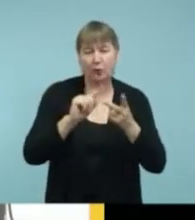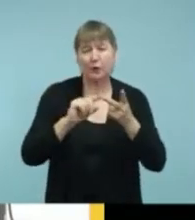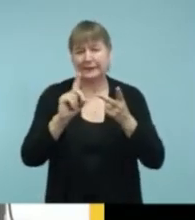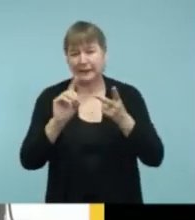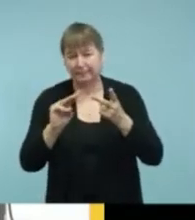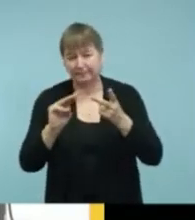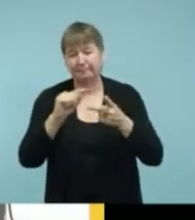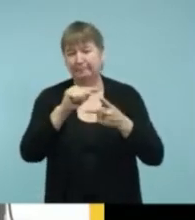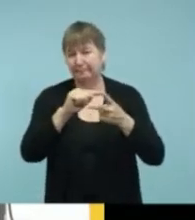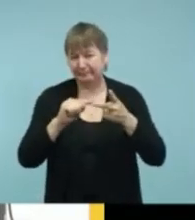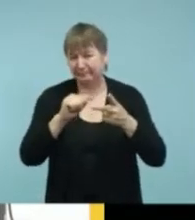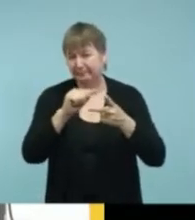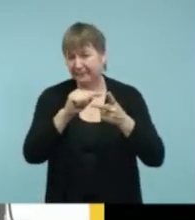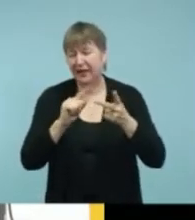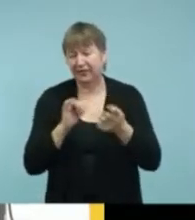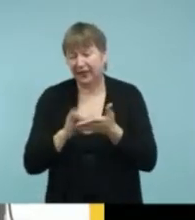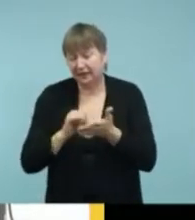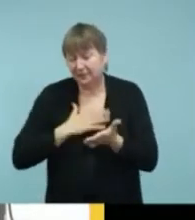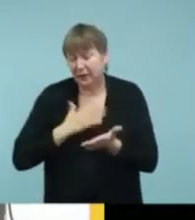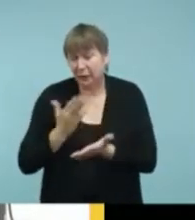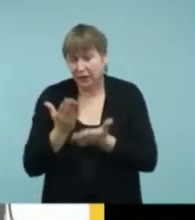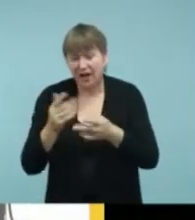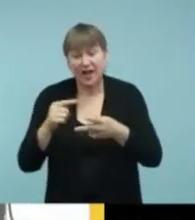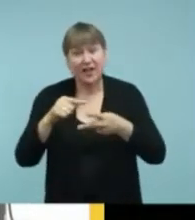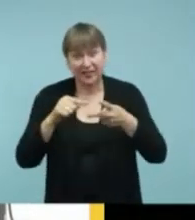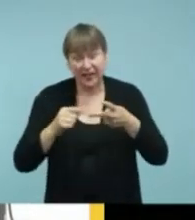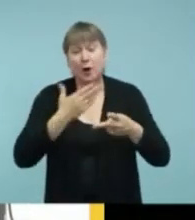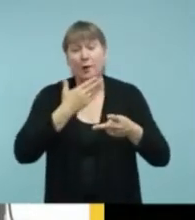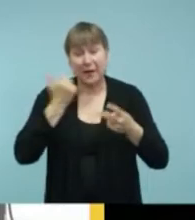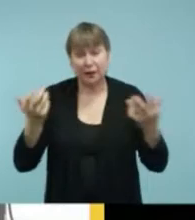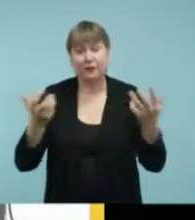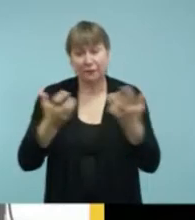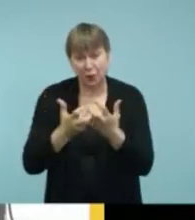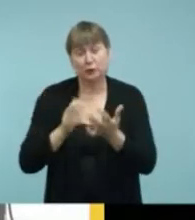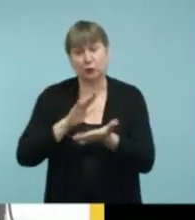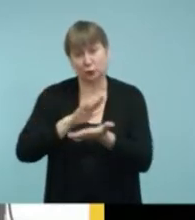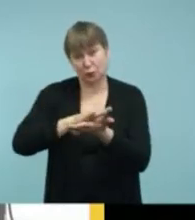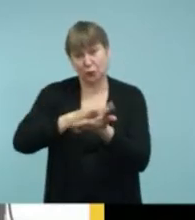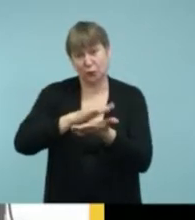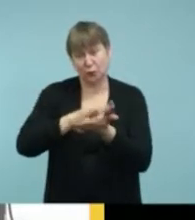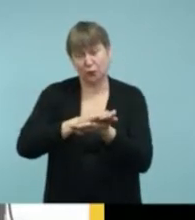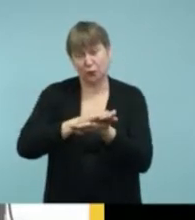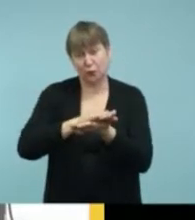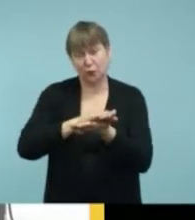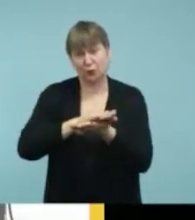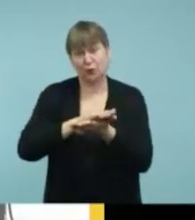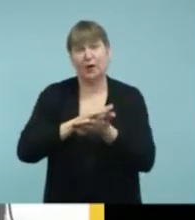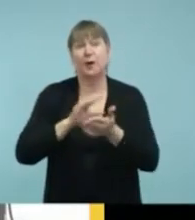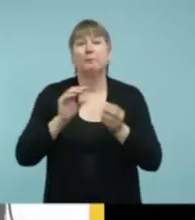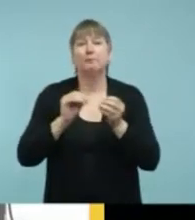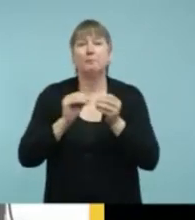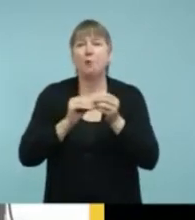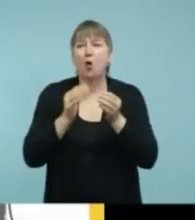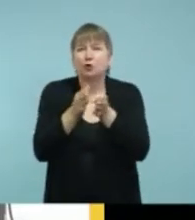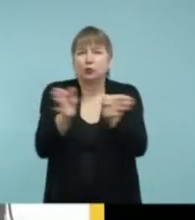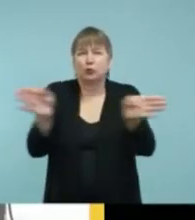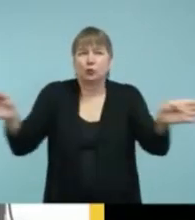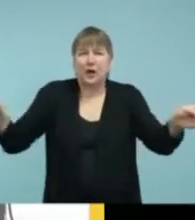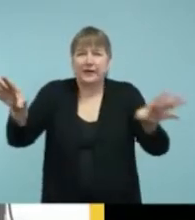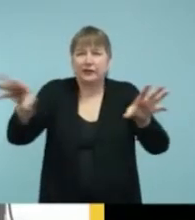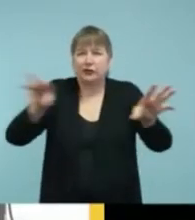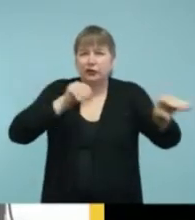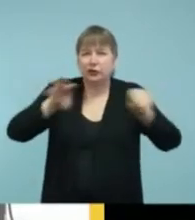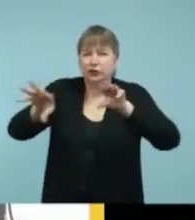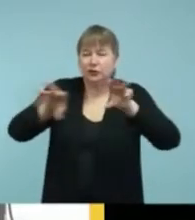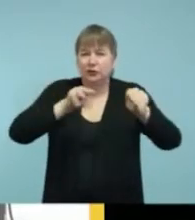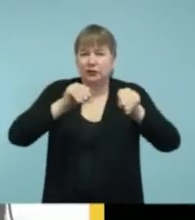reason why those are better for school use. They give you a little bit more range. The sound is going to